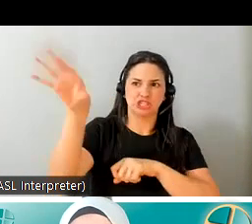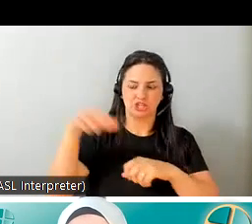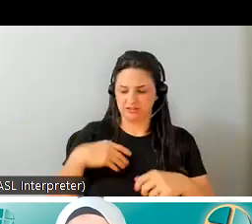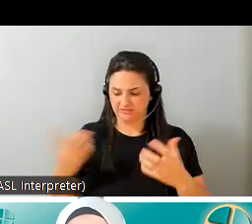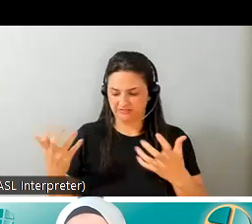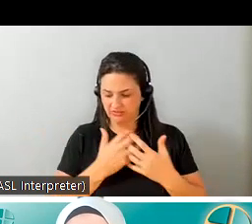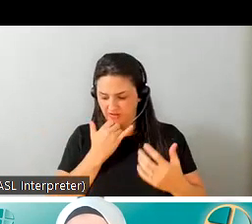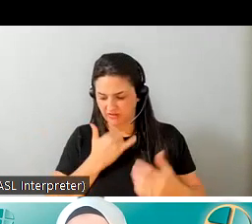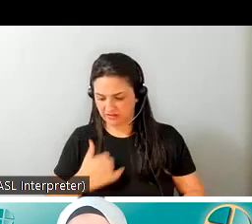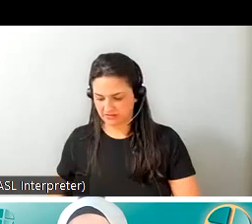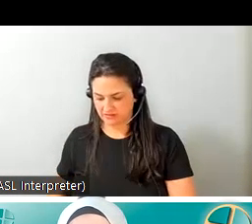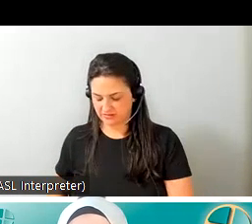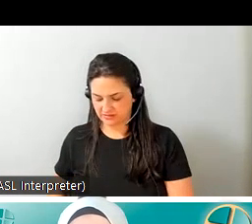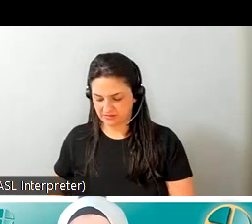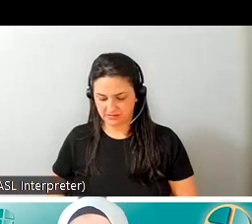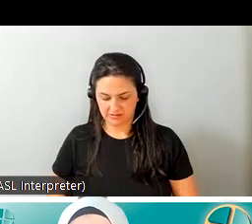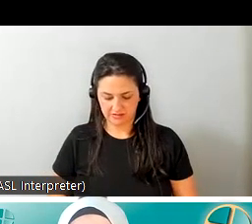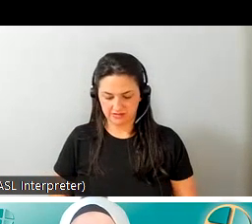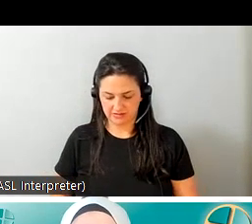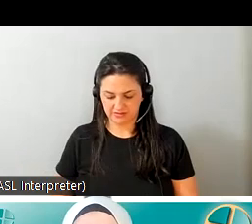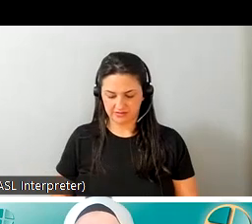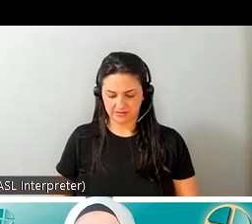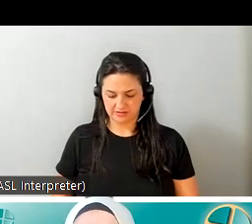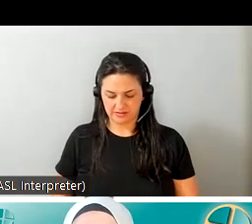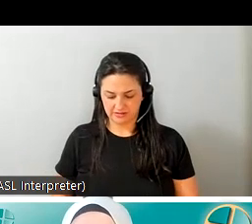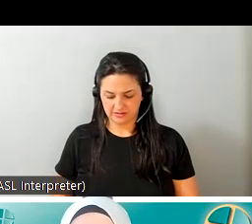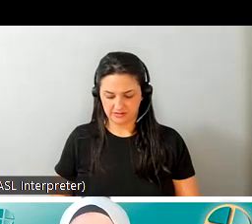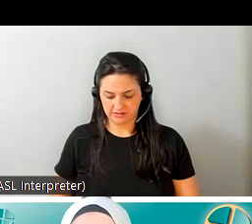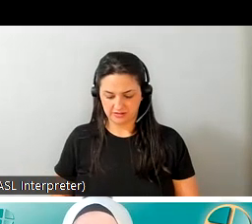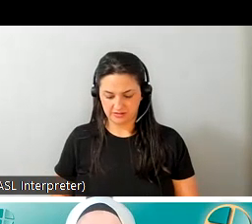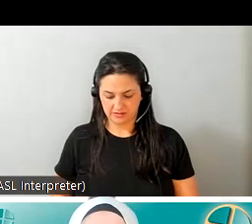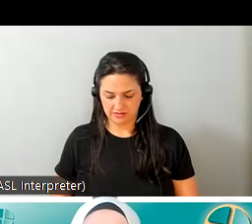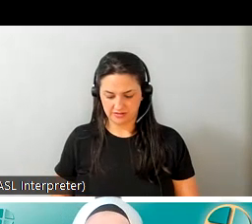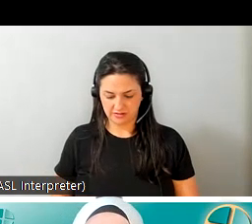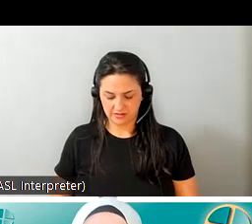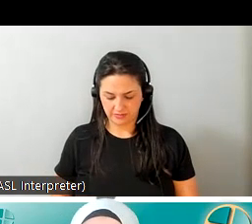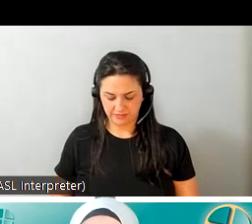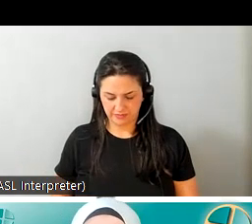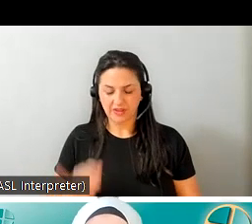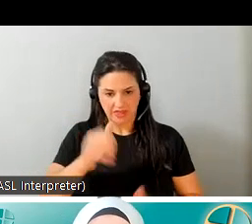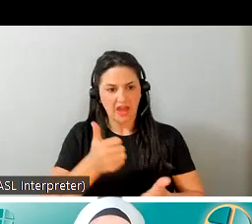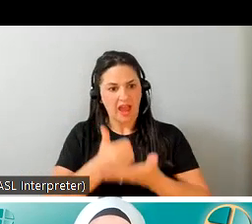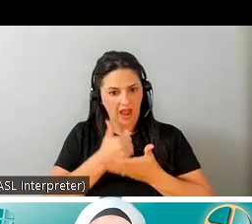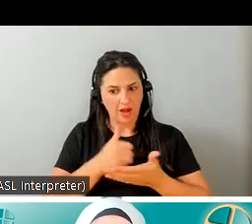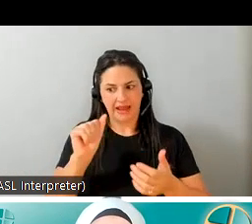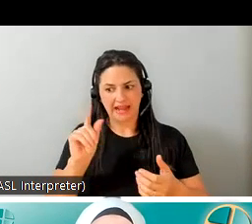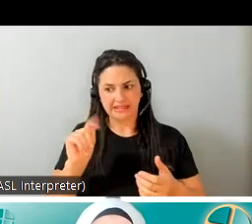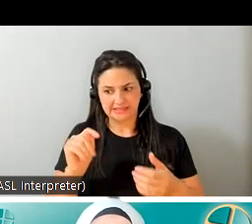or use of 3d printing and just the expansion of that is helping assist technology technology in general